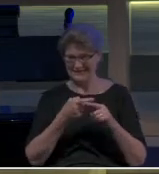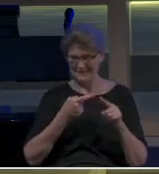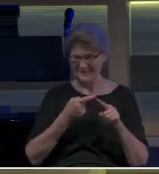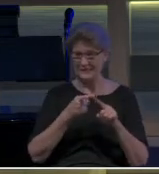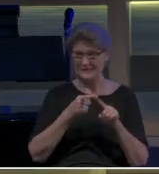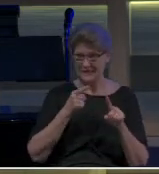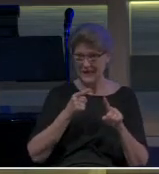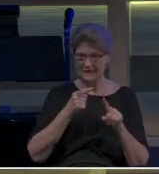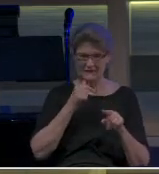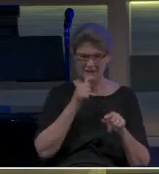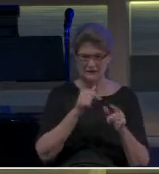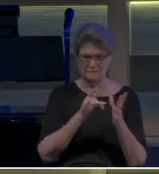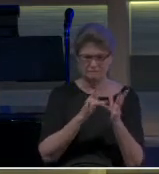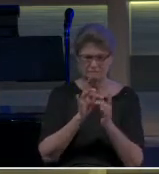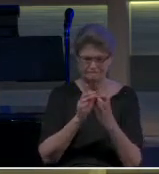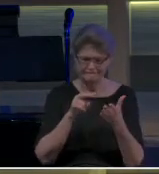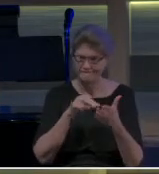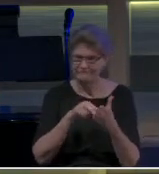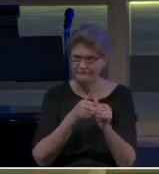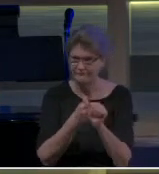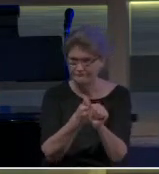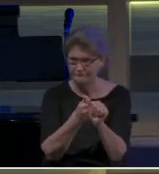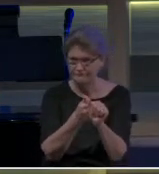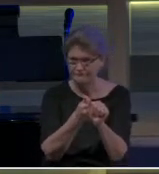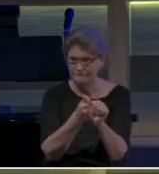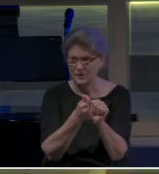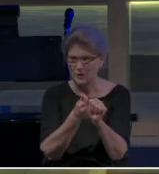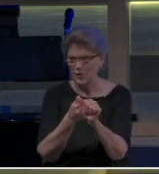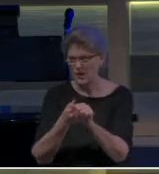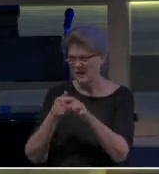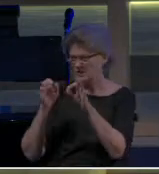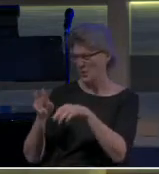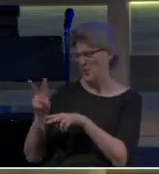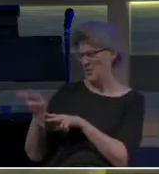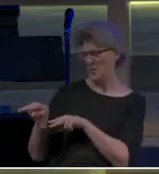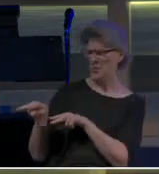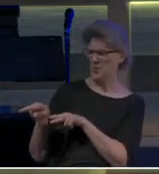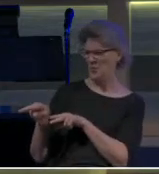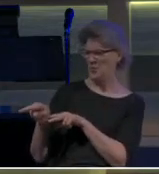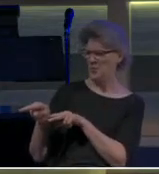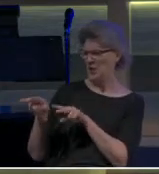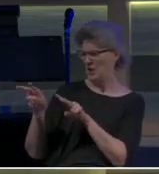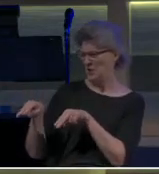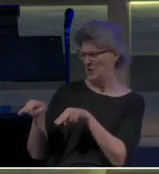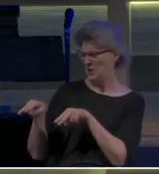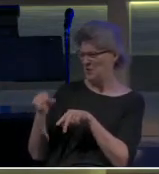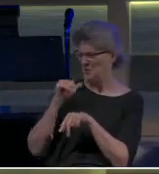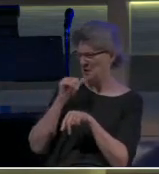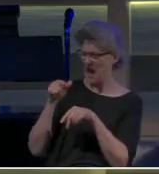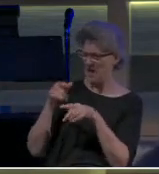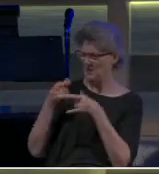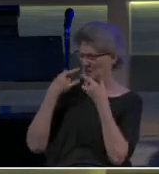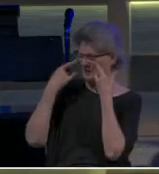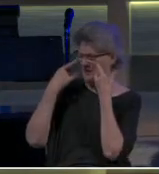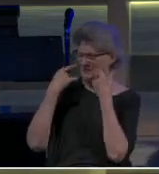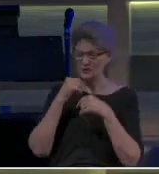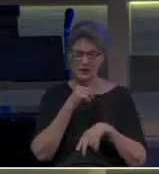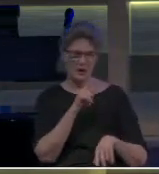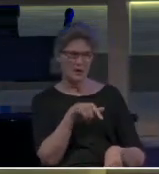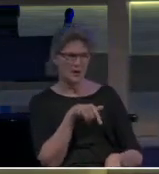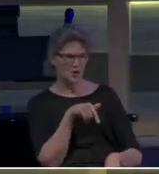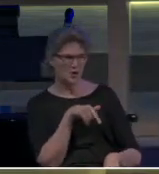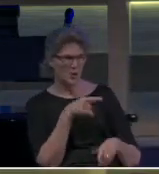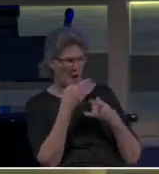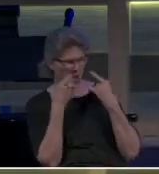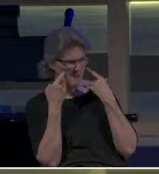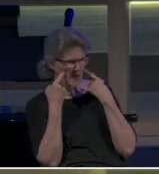we look at people and we judge them for wearing a mask because we think they're living out of fear. And we judge people for not wearing a mask